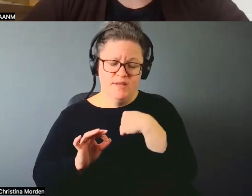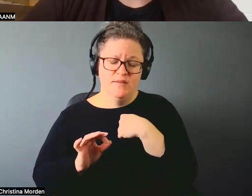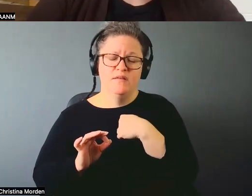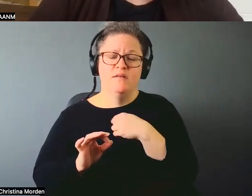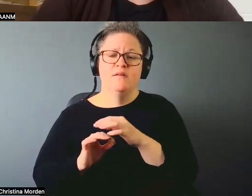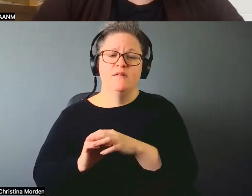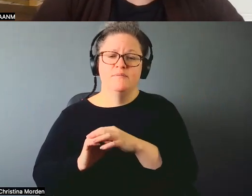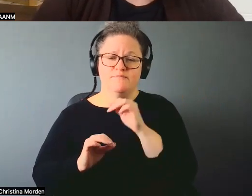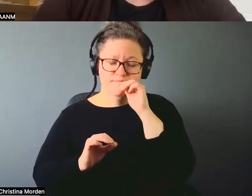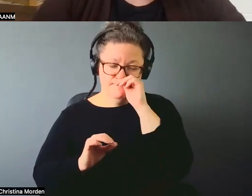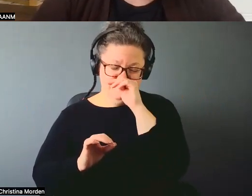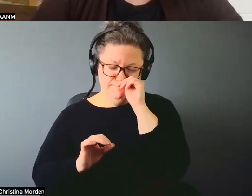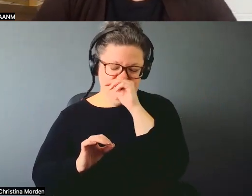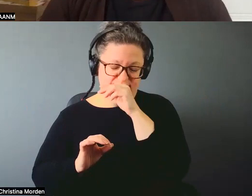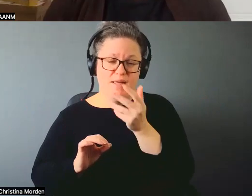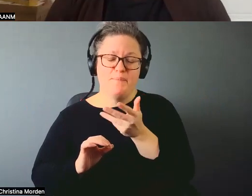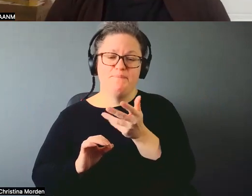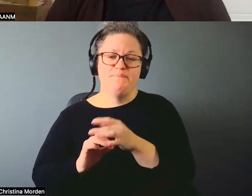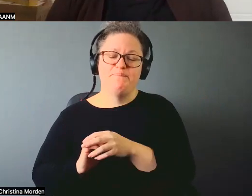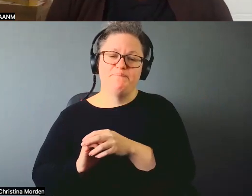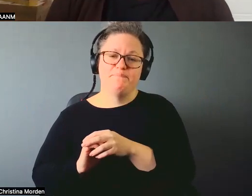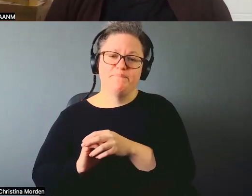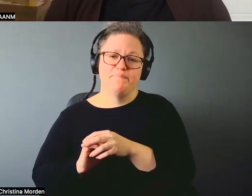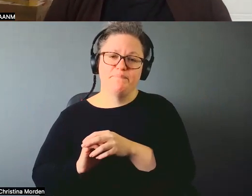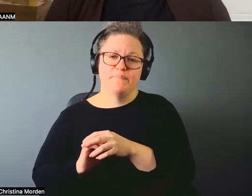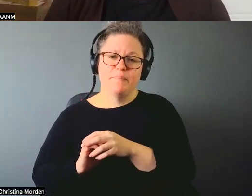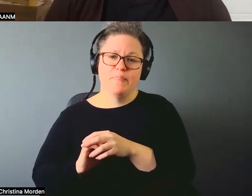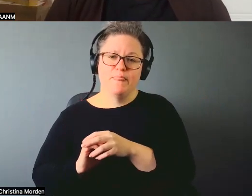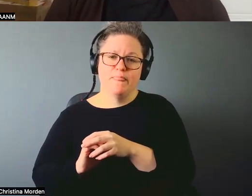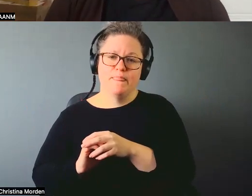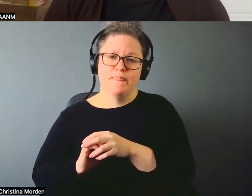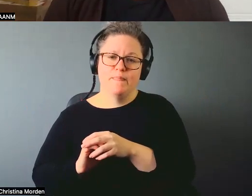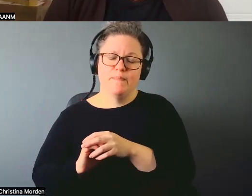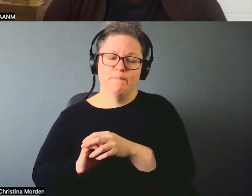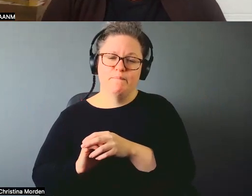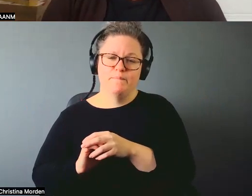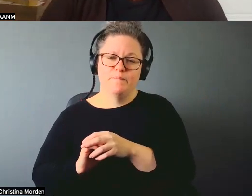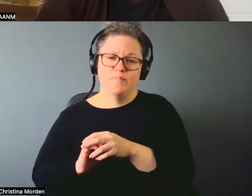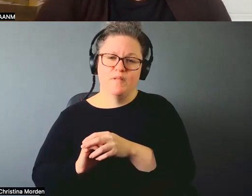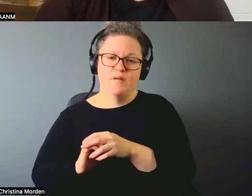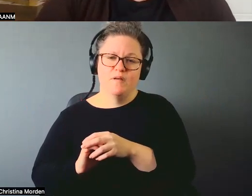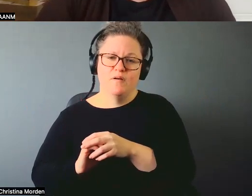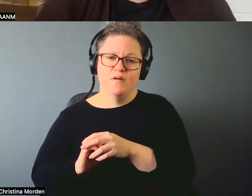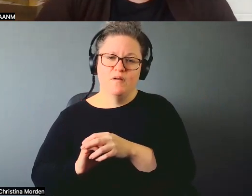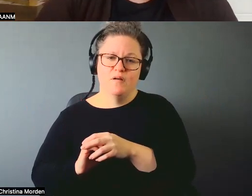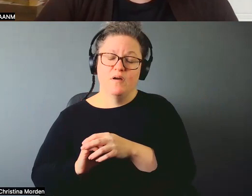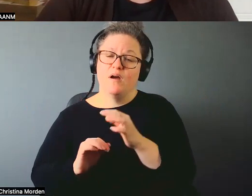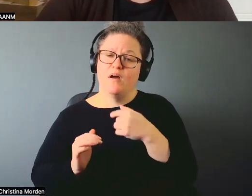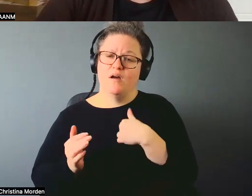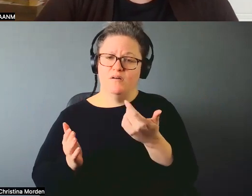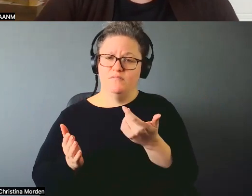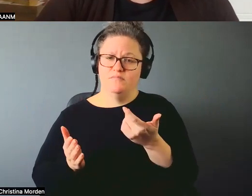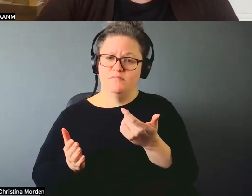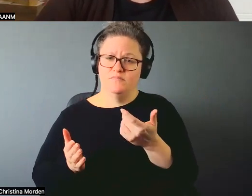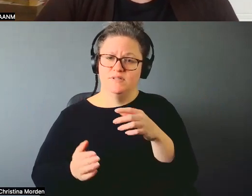is that, you know, I show how an, a solo artist now